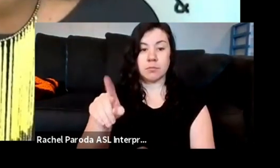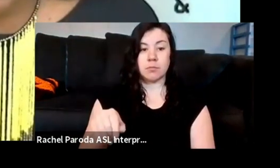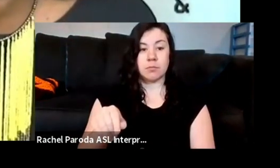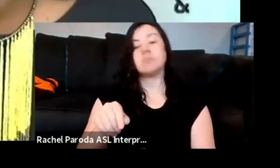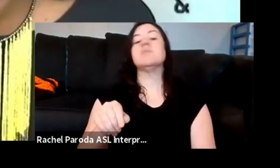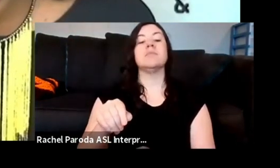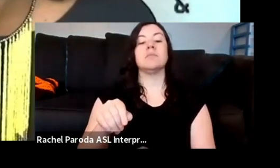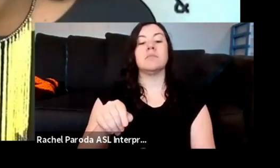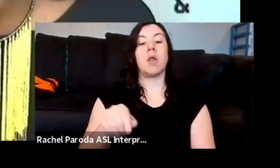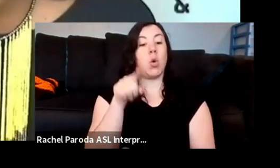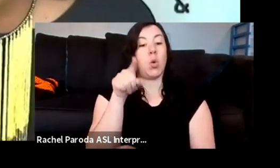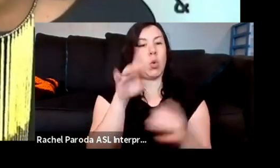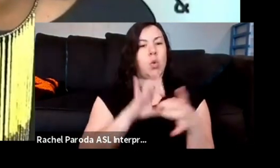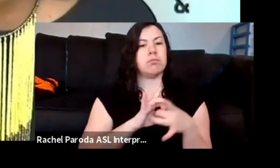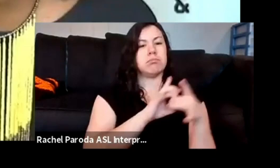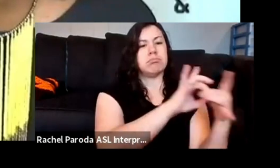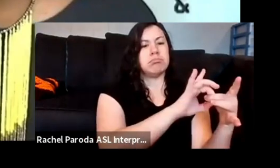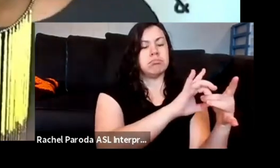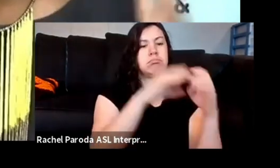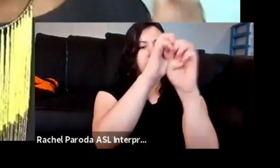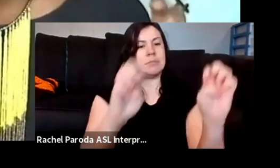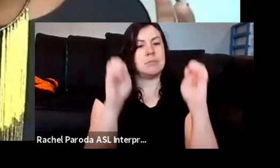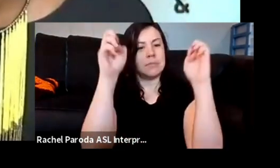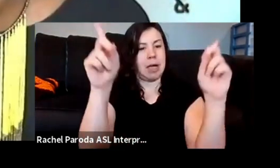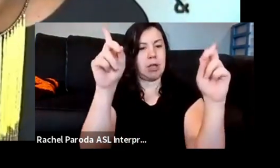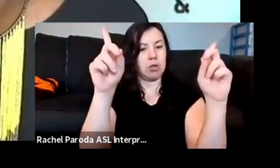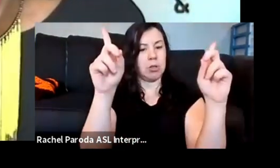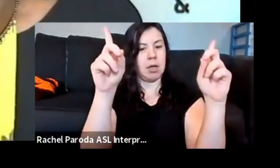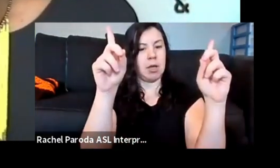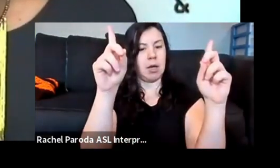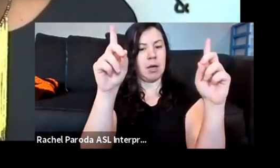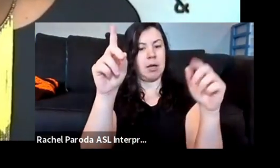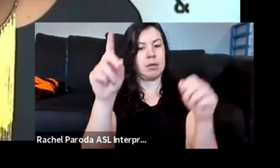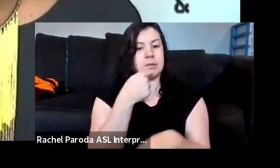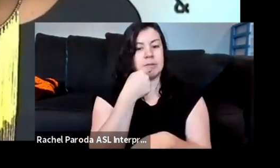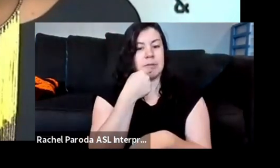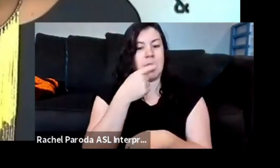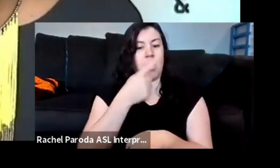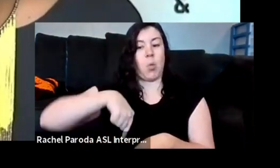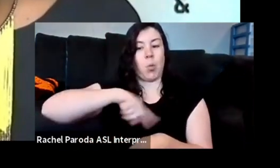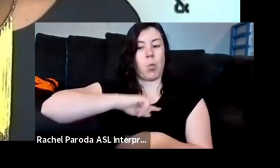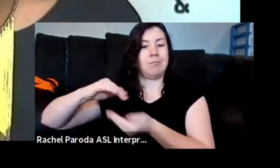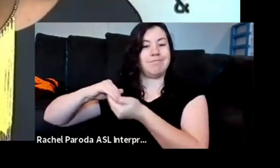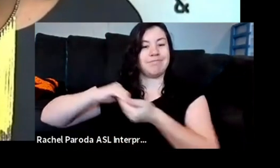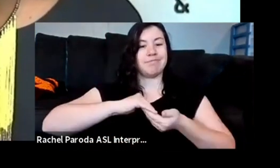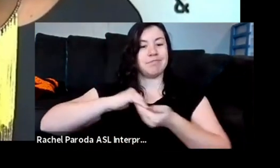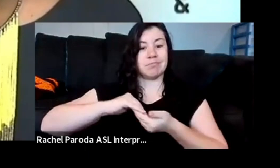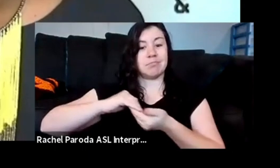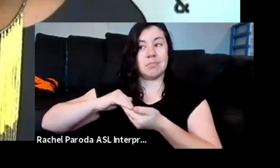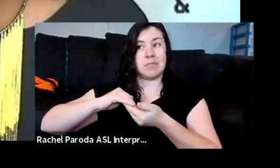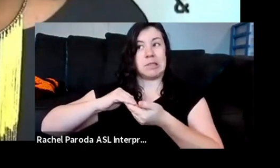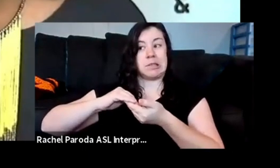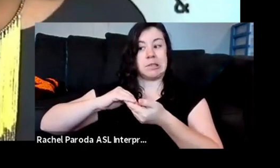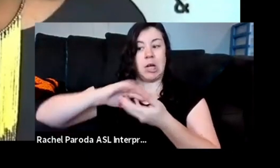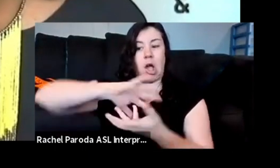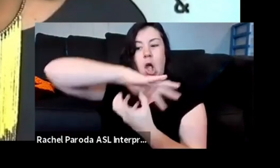are you affiliated with an institution that posted a, quote, solidarity statement following the global uprisings in the wake of